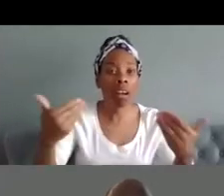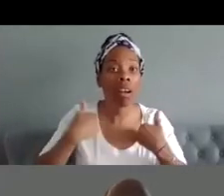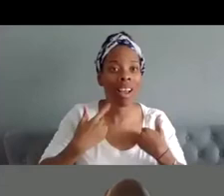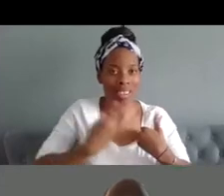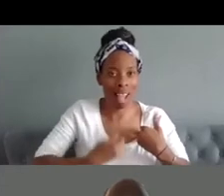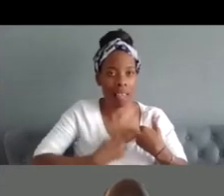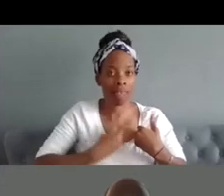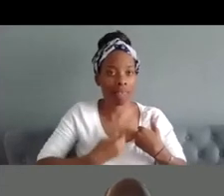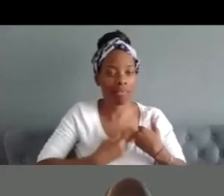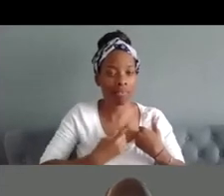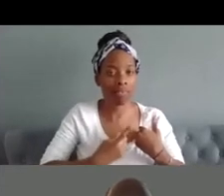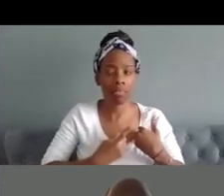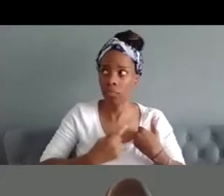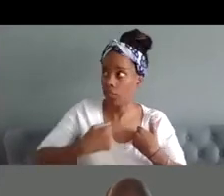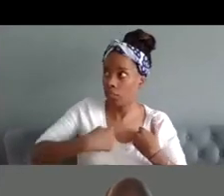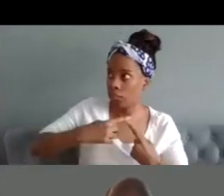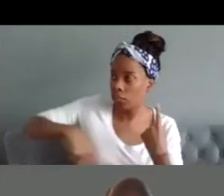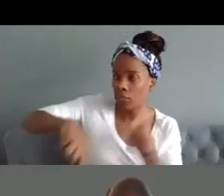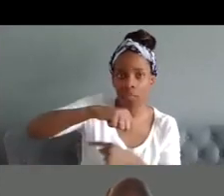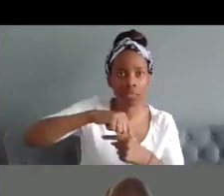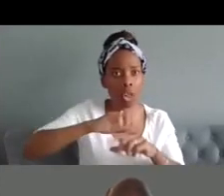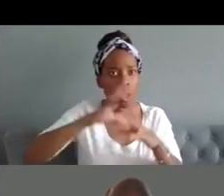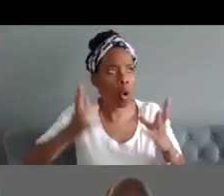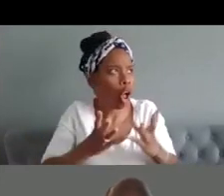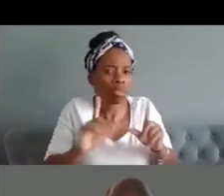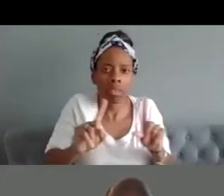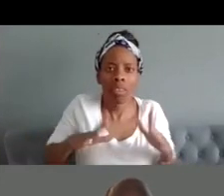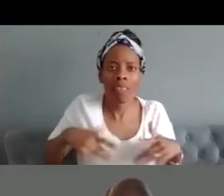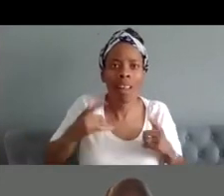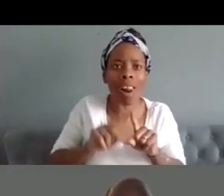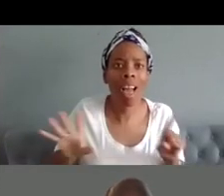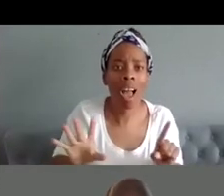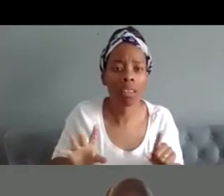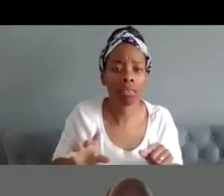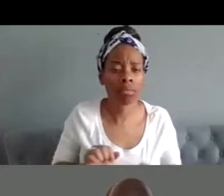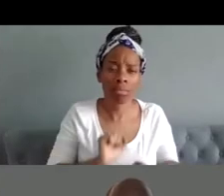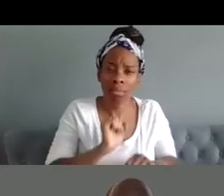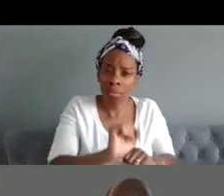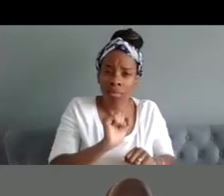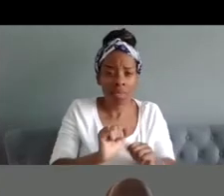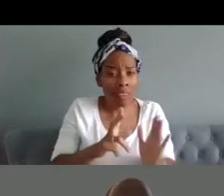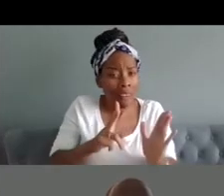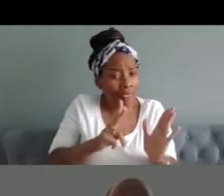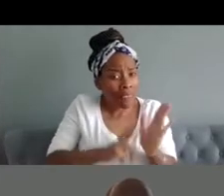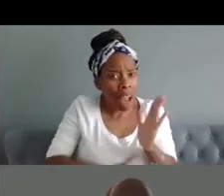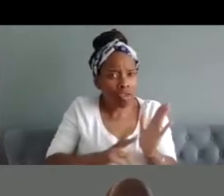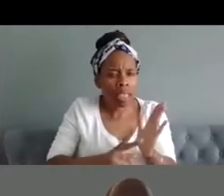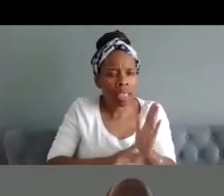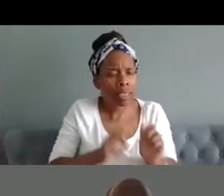sharif is an existentialist in the sense that he is always questioning